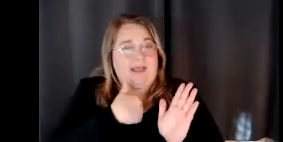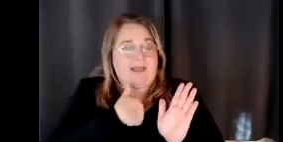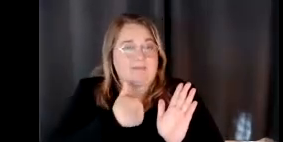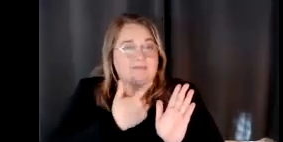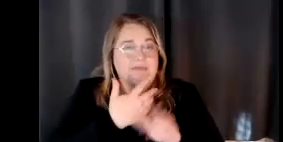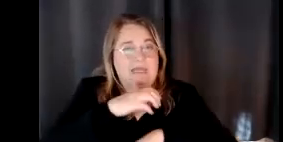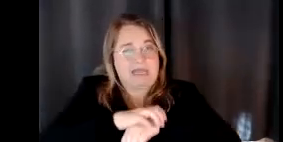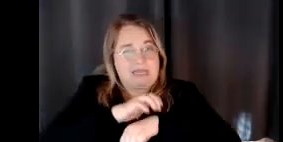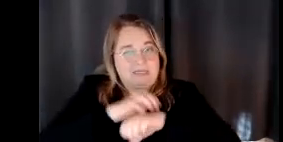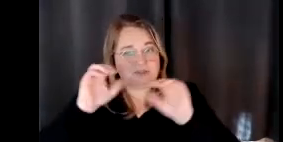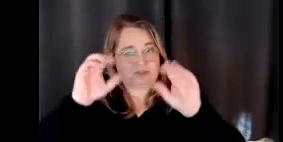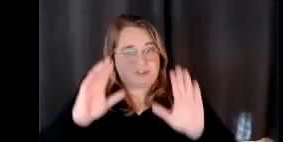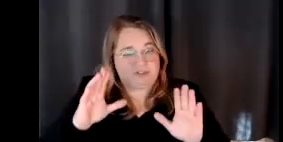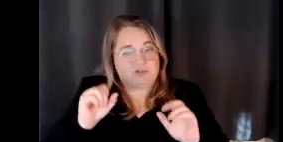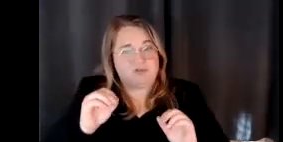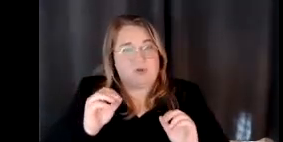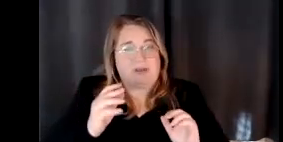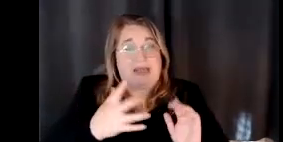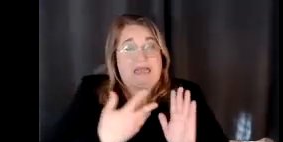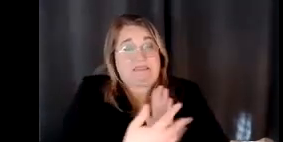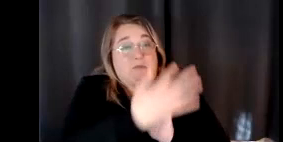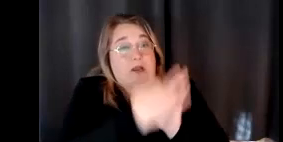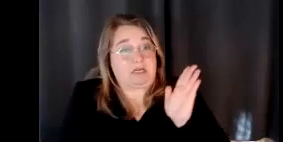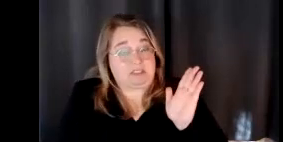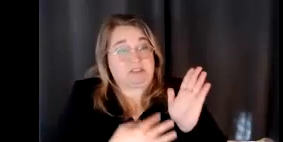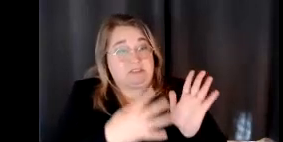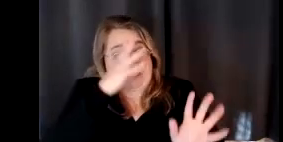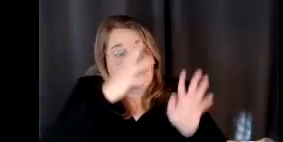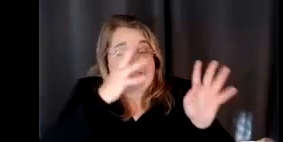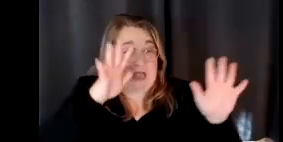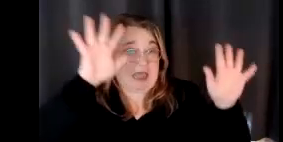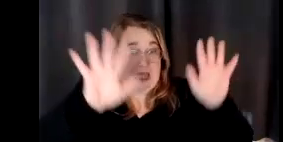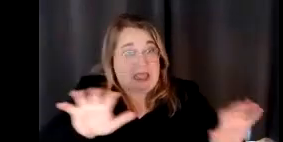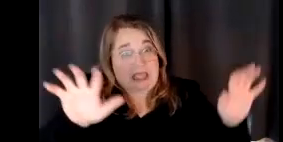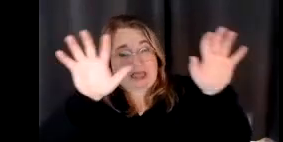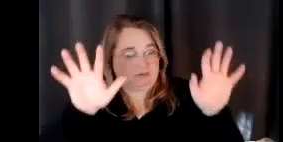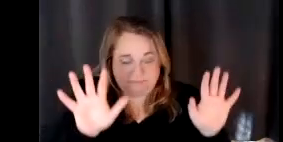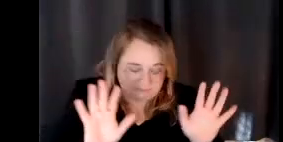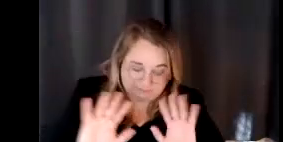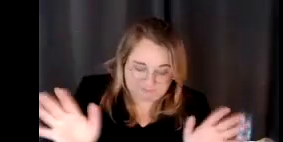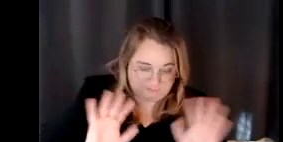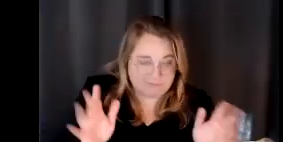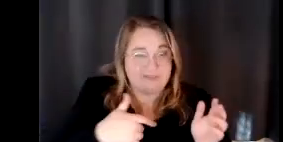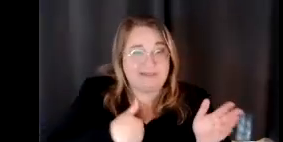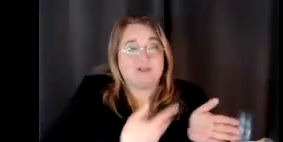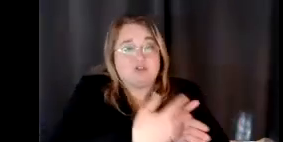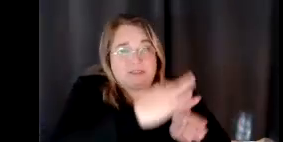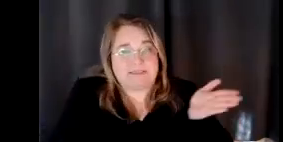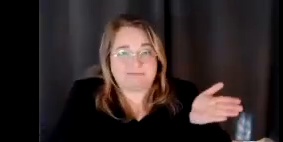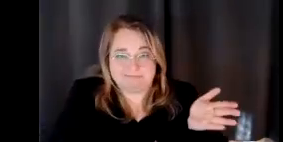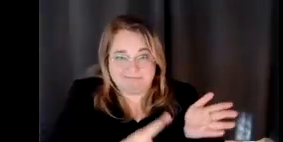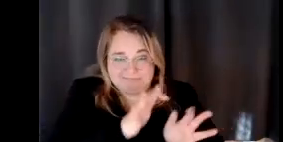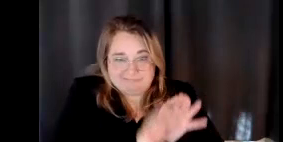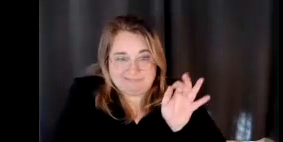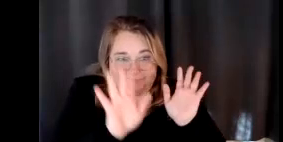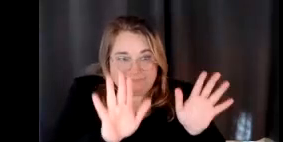not, I have no spreadsheets for me. this is how I like to look at it. Okay. Uh, charts. Okay. Um, so, uh,